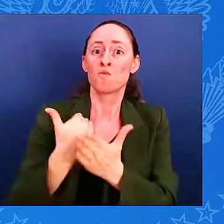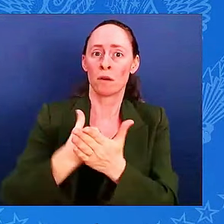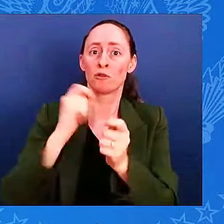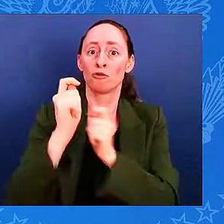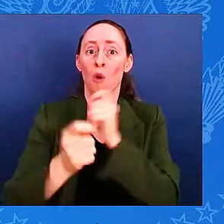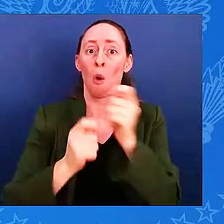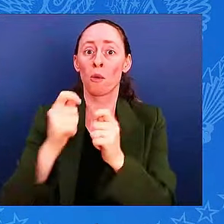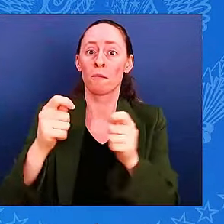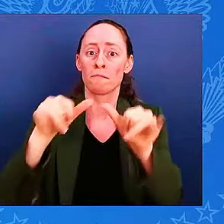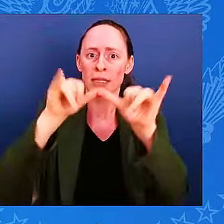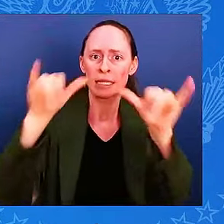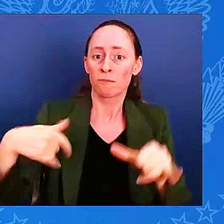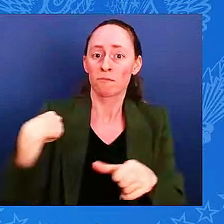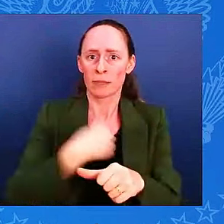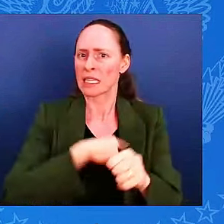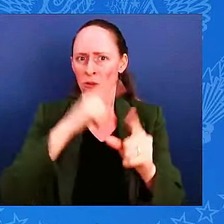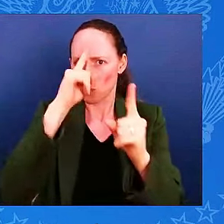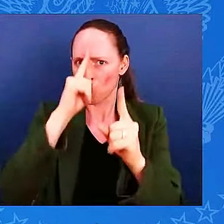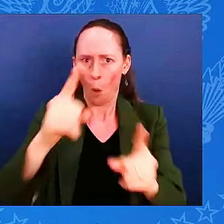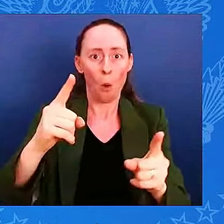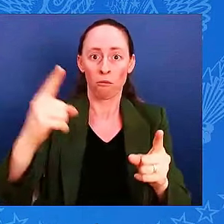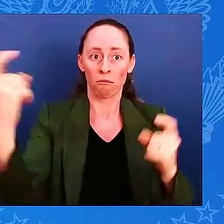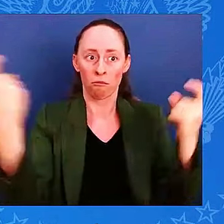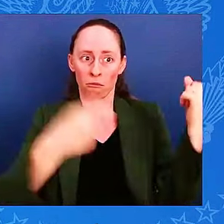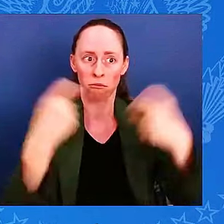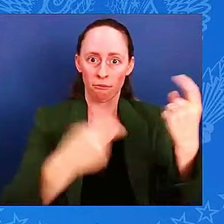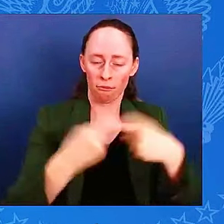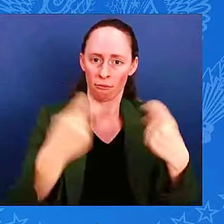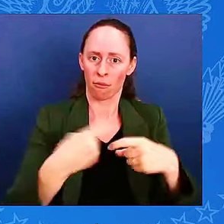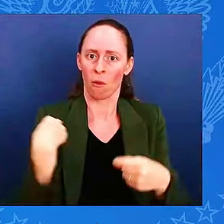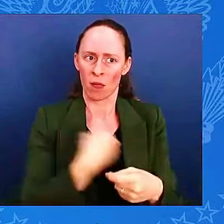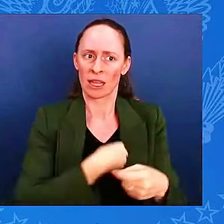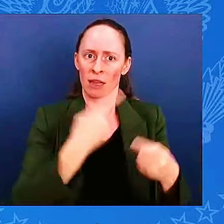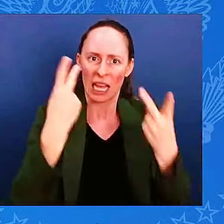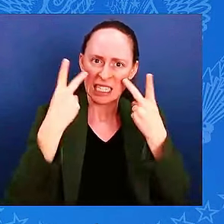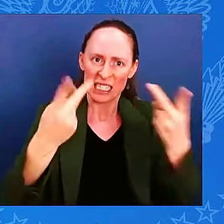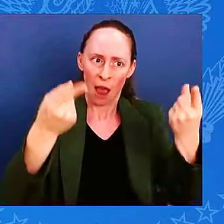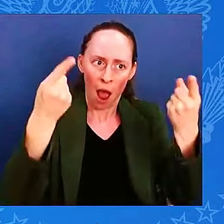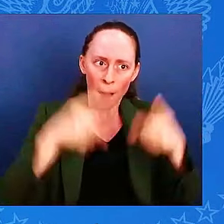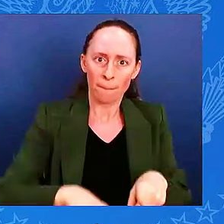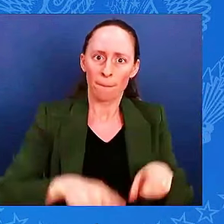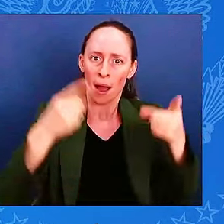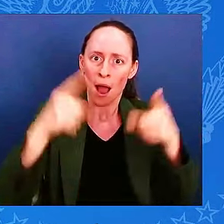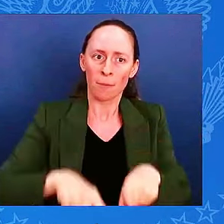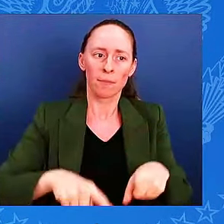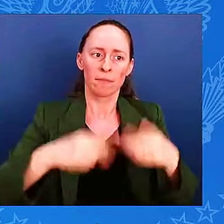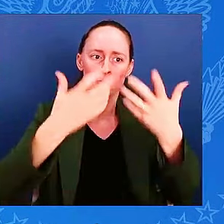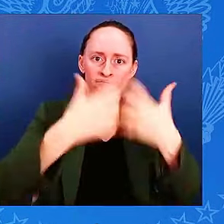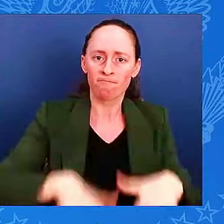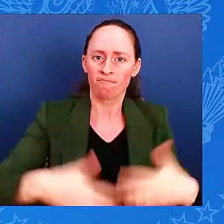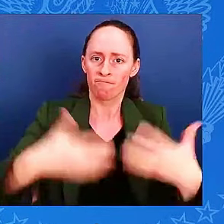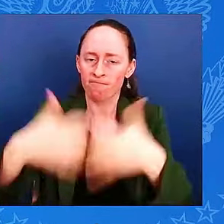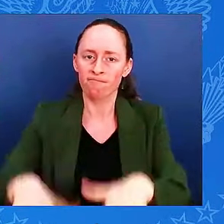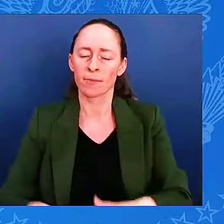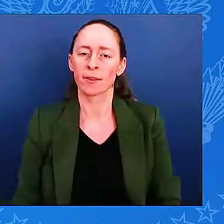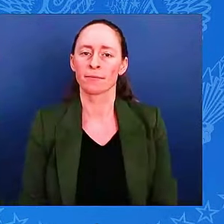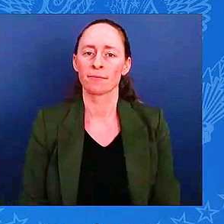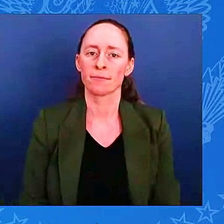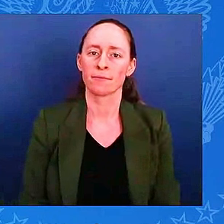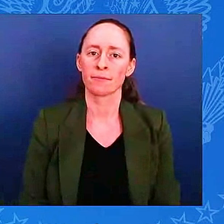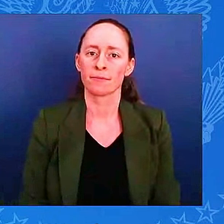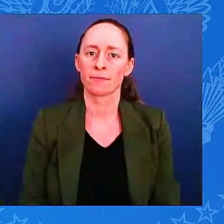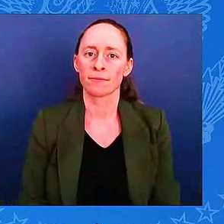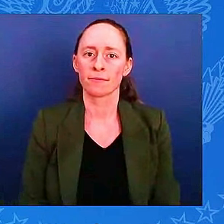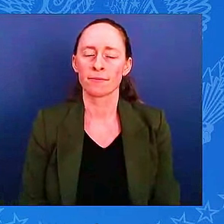it's crucial that this support becomes tangible this year. That's why additional